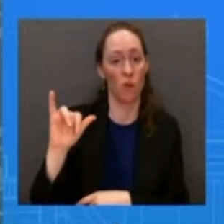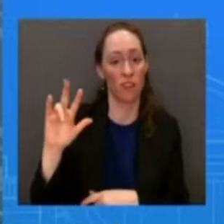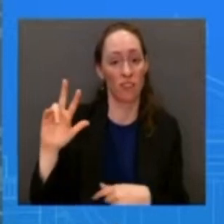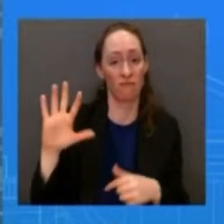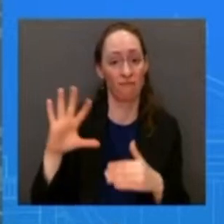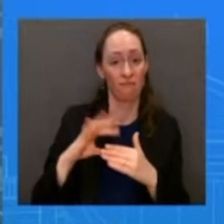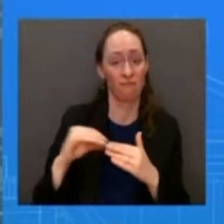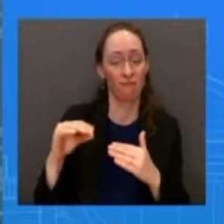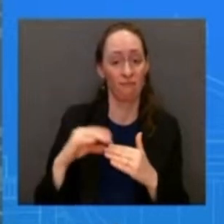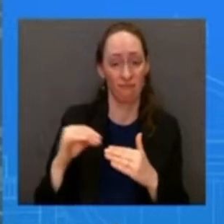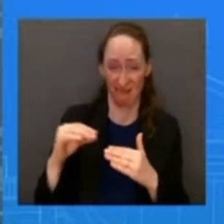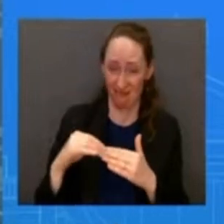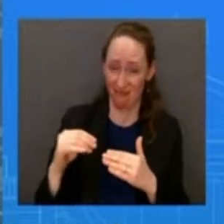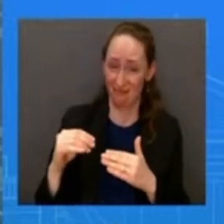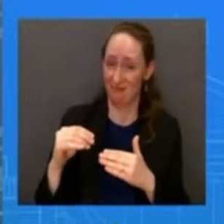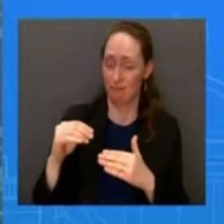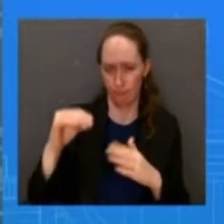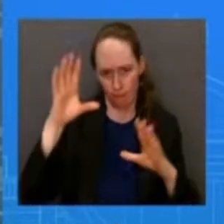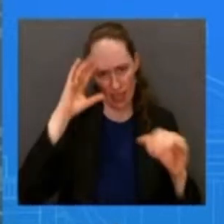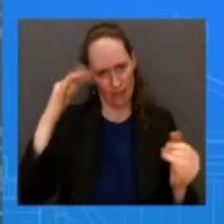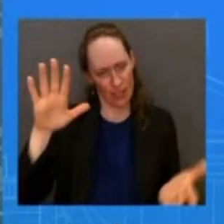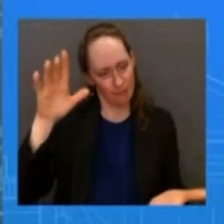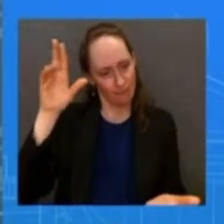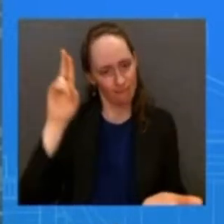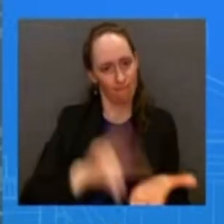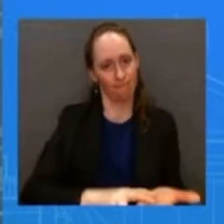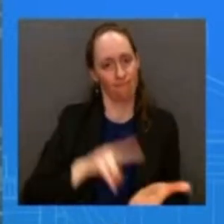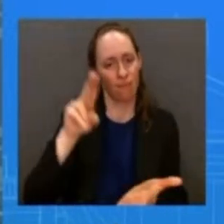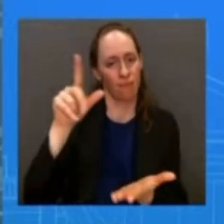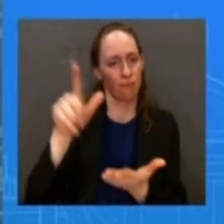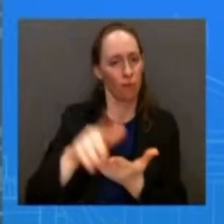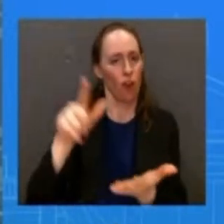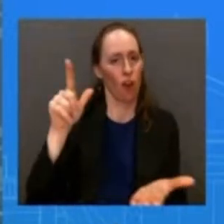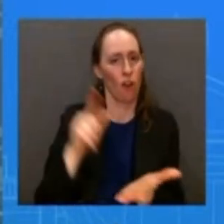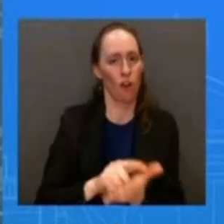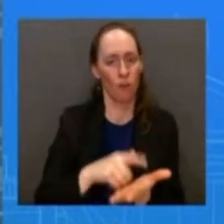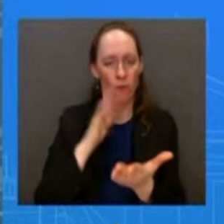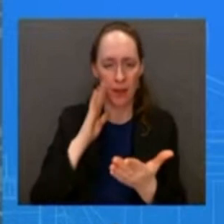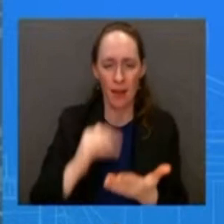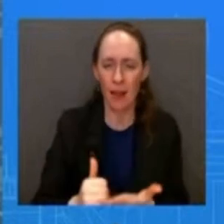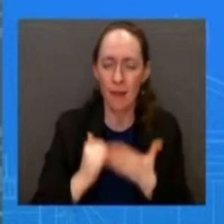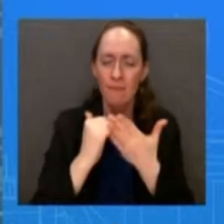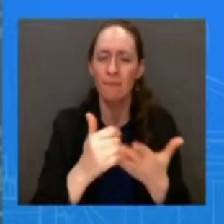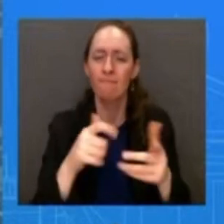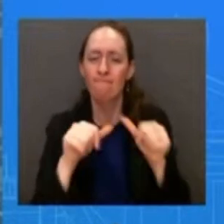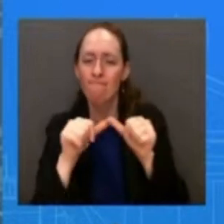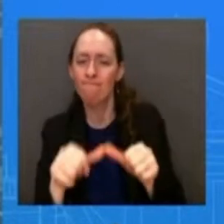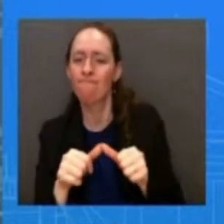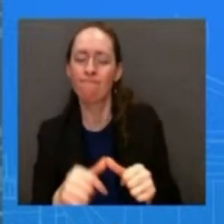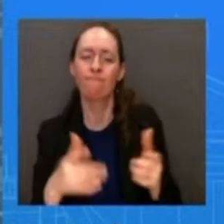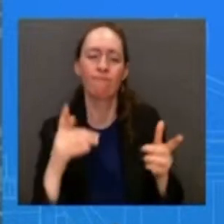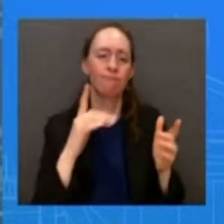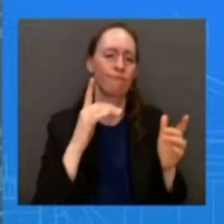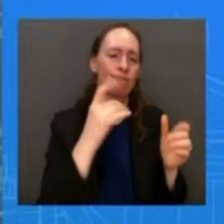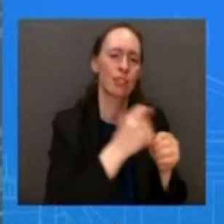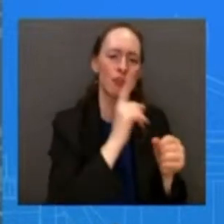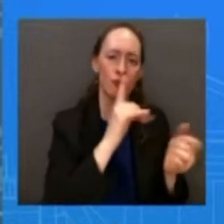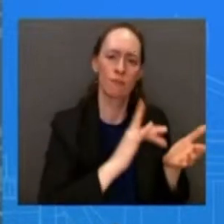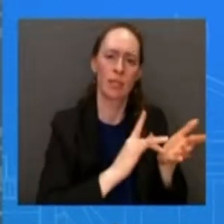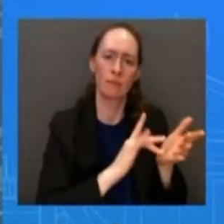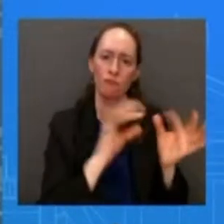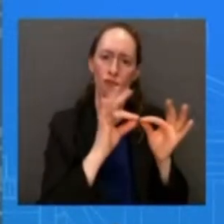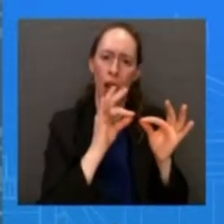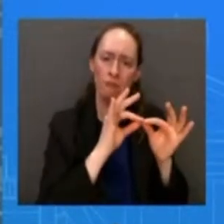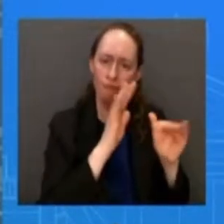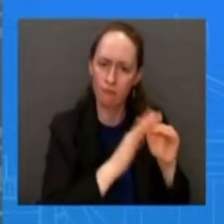we're going to continue to take the actions to lower medical medical cost again from the inflation reduction act very important here so